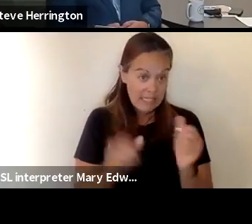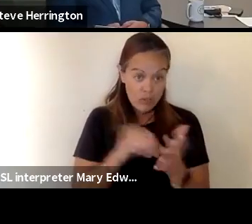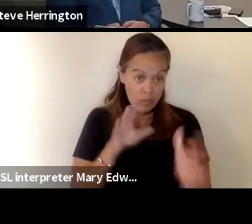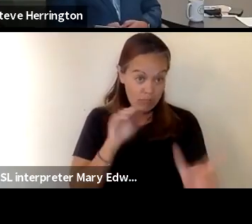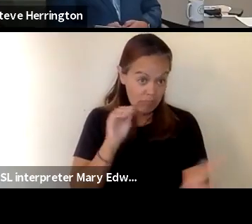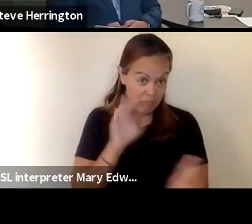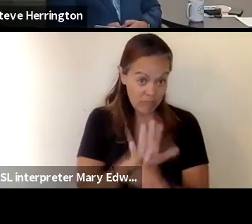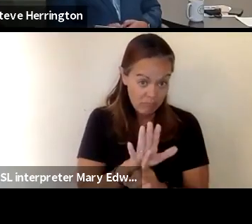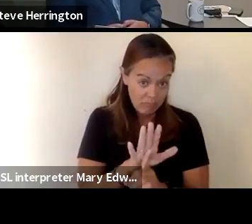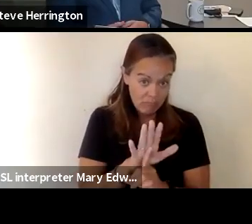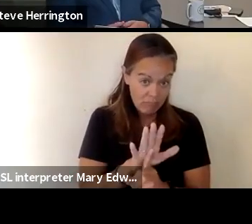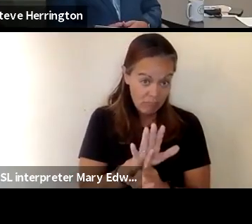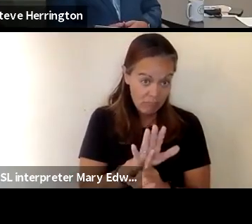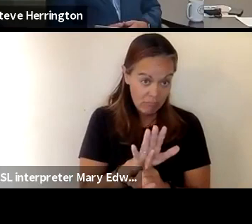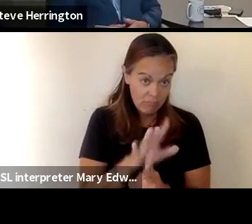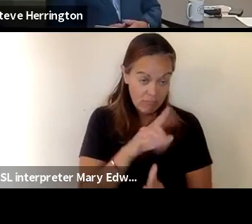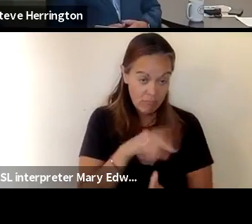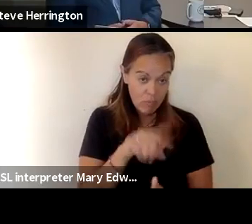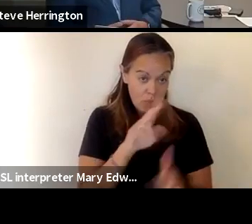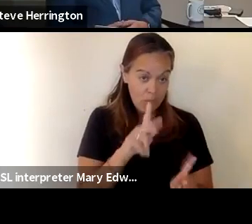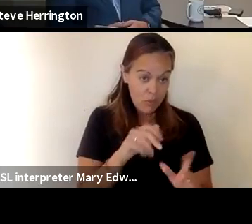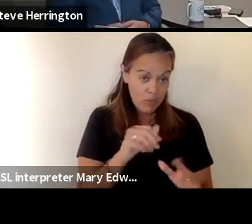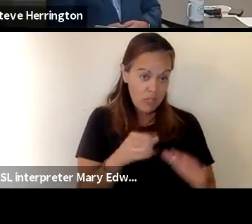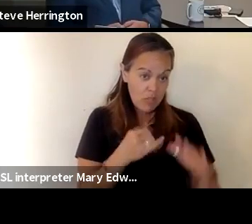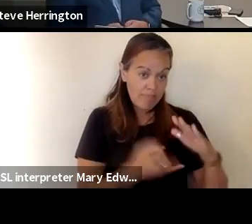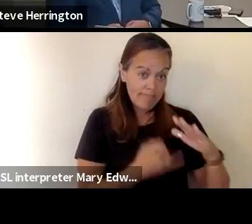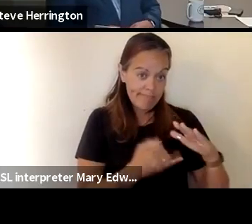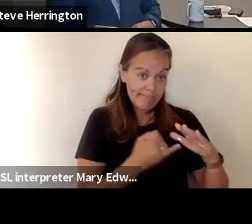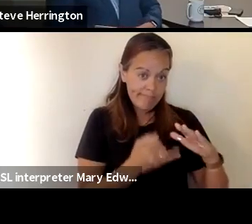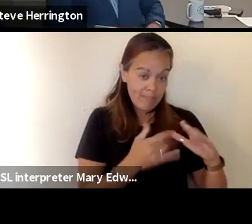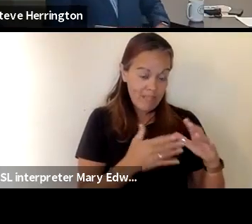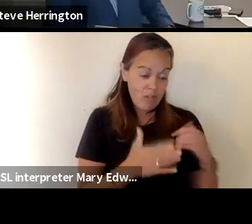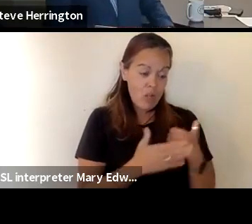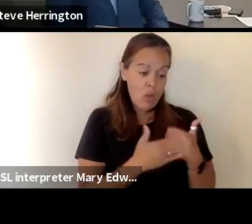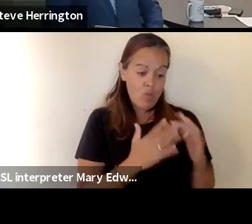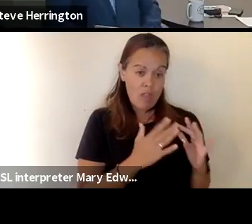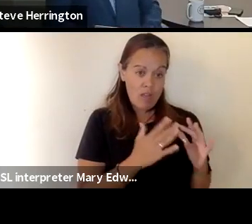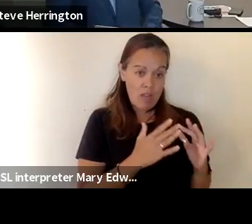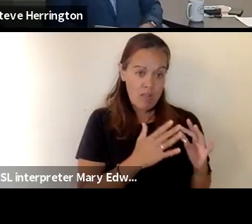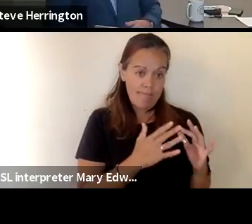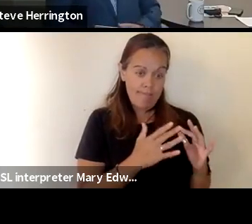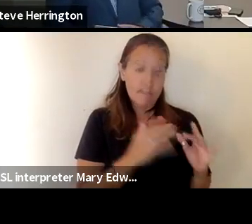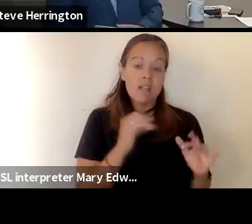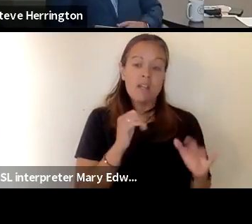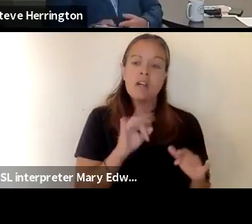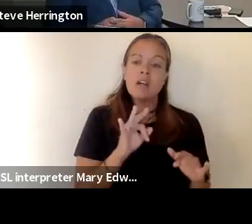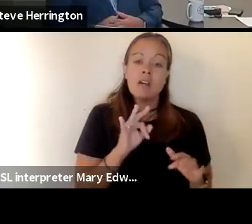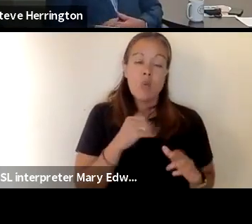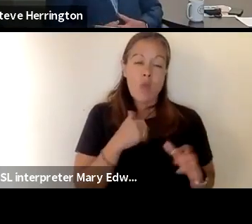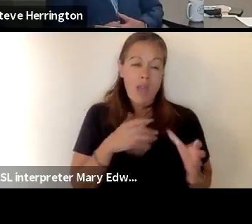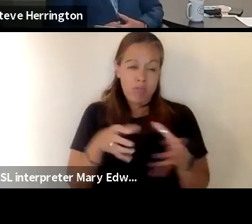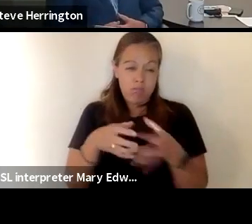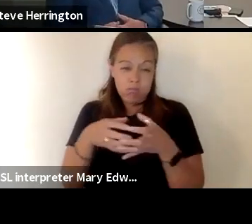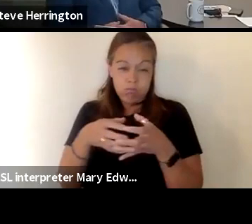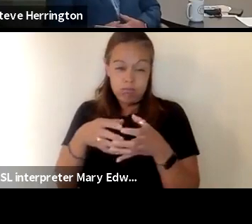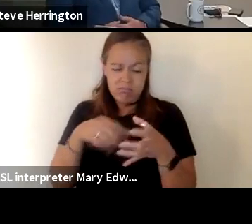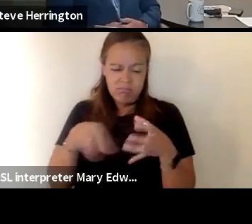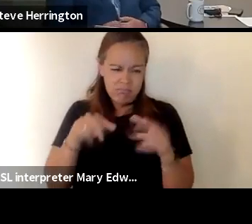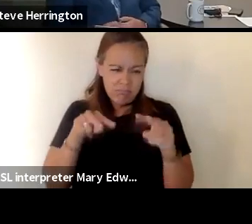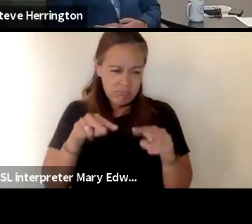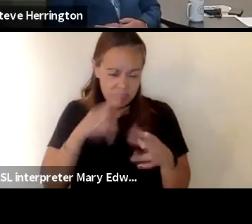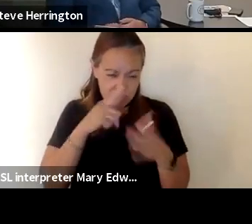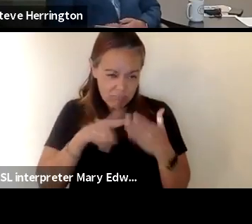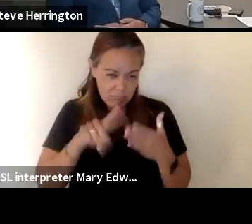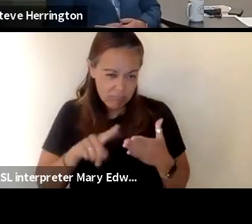quarantine if they were close contacts um if we have a cluster of cases we might look into it and see if they're all if they all seem to be